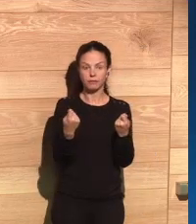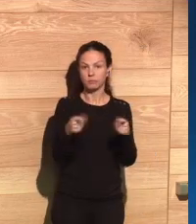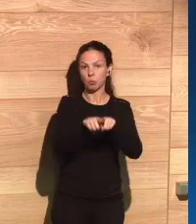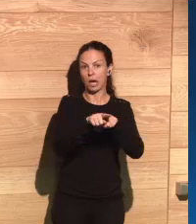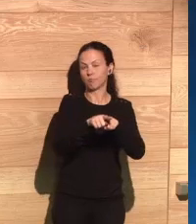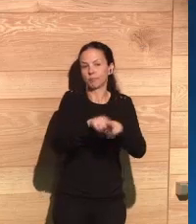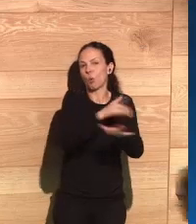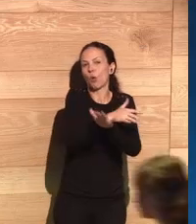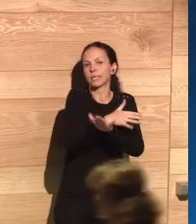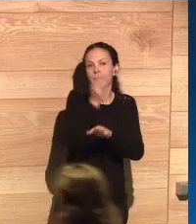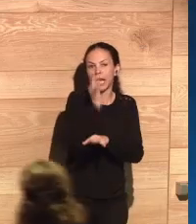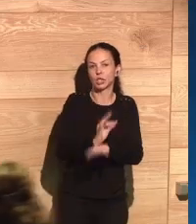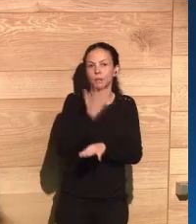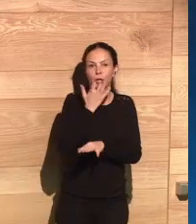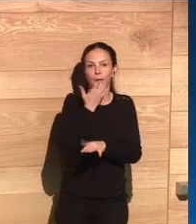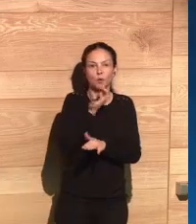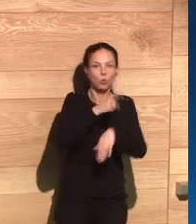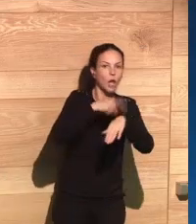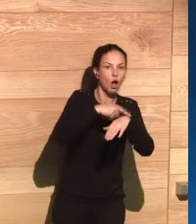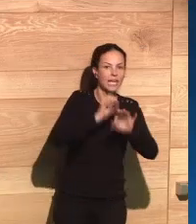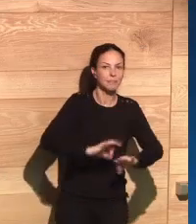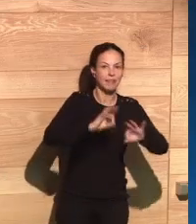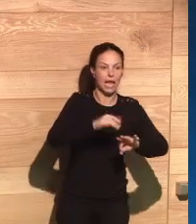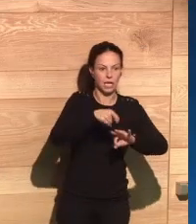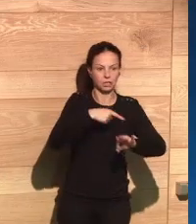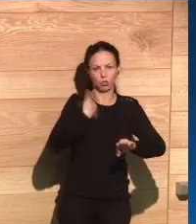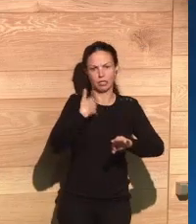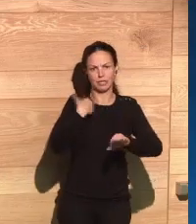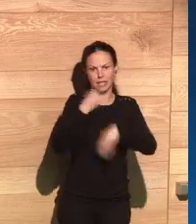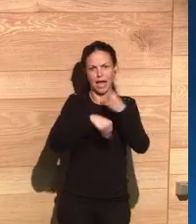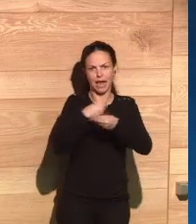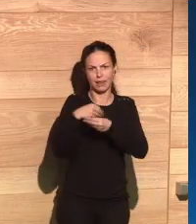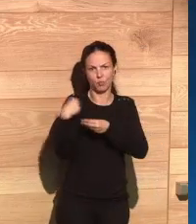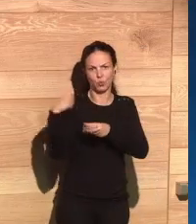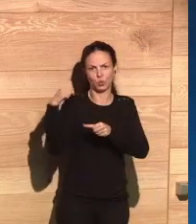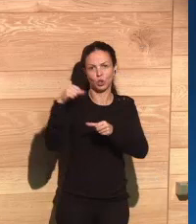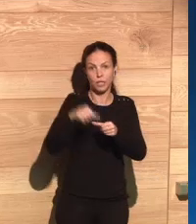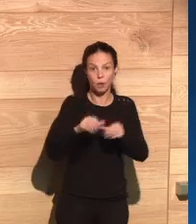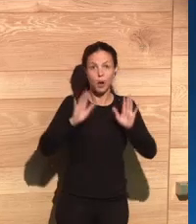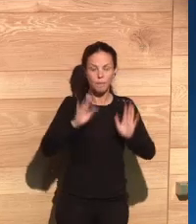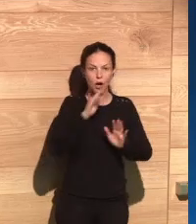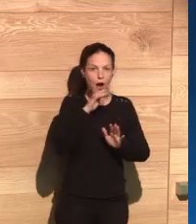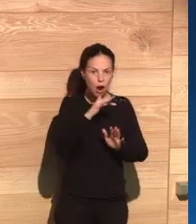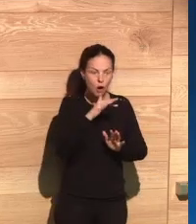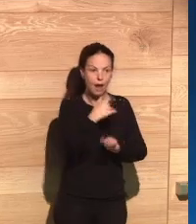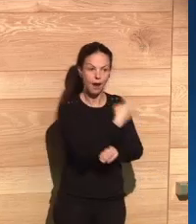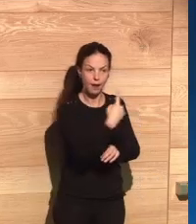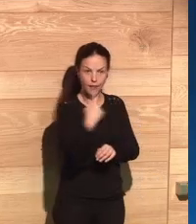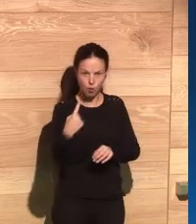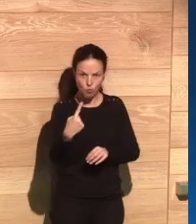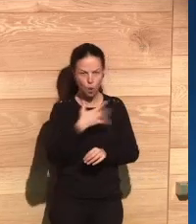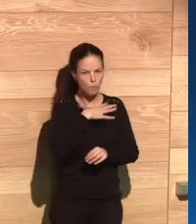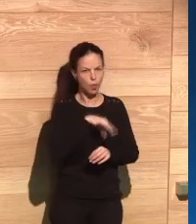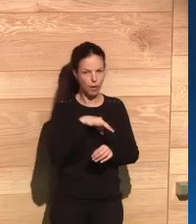But nowadays, we're able to reach every single individual, you know, as an individual, because we all carry around these personal